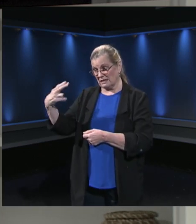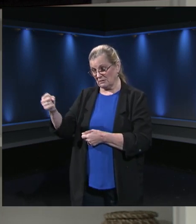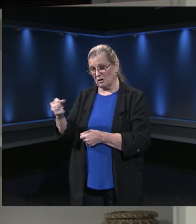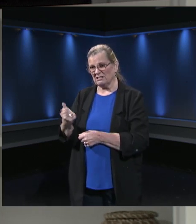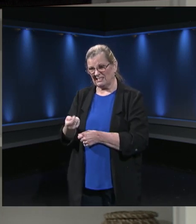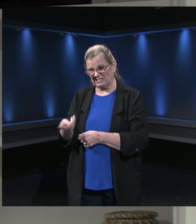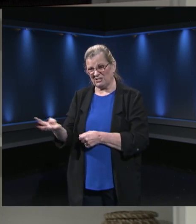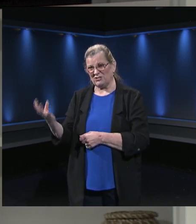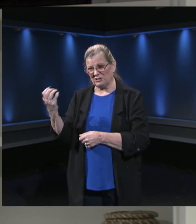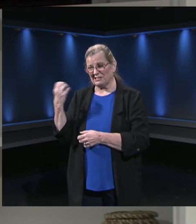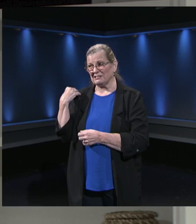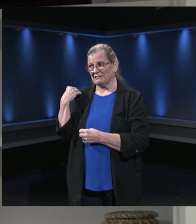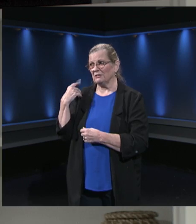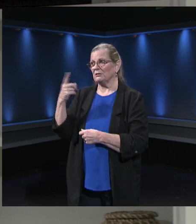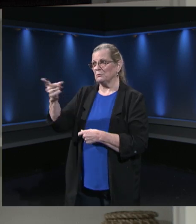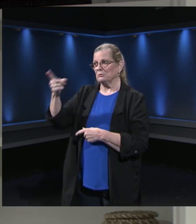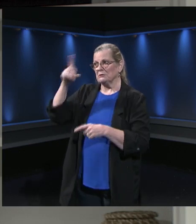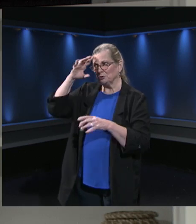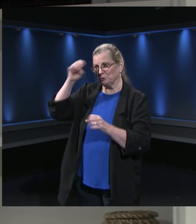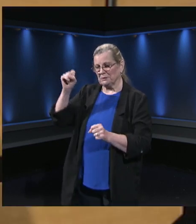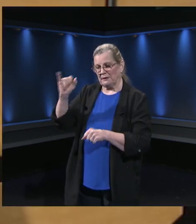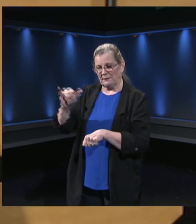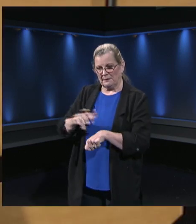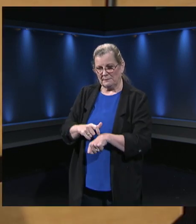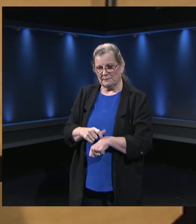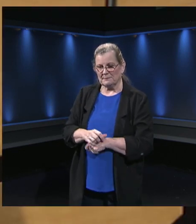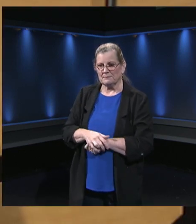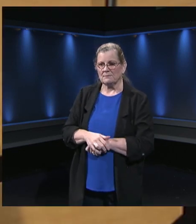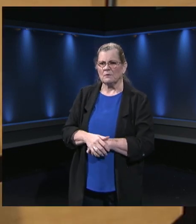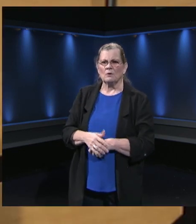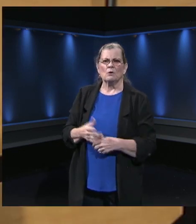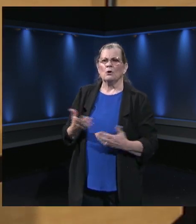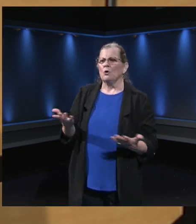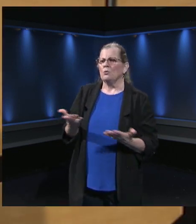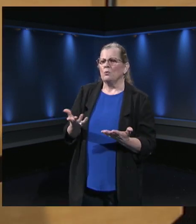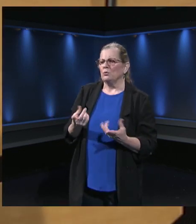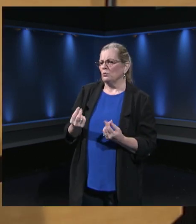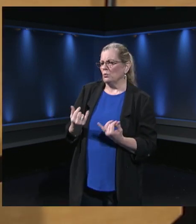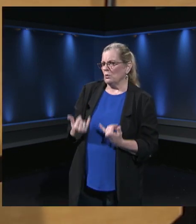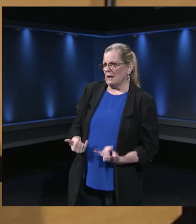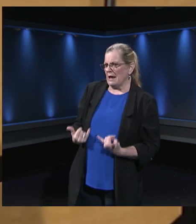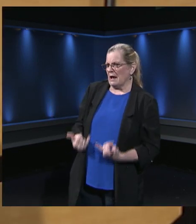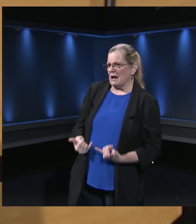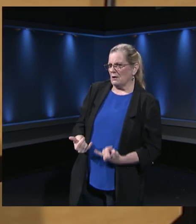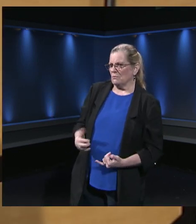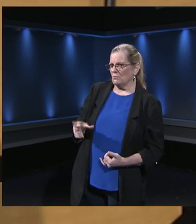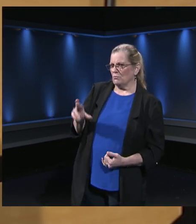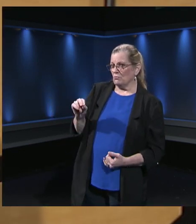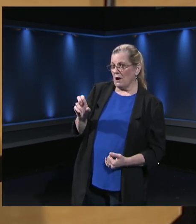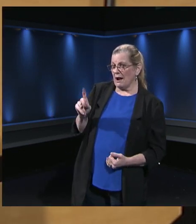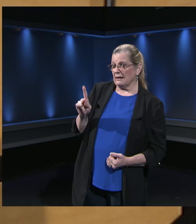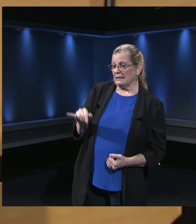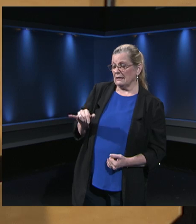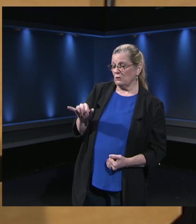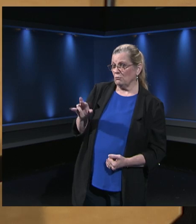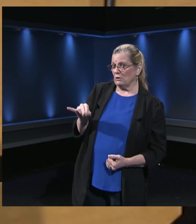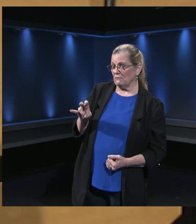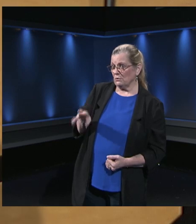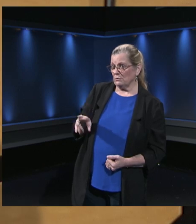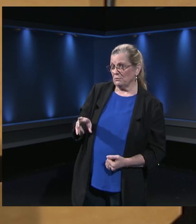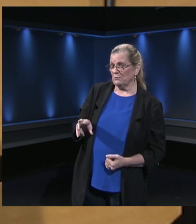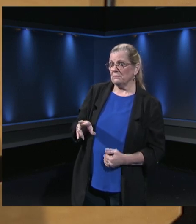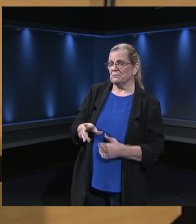things that some of the actions that you're doing at Rocky Run and that I know that are happening at other schools that SBITs are really a part of doing